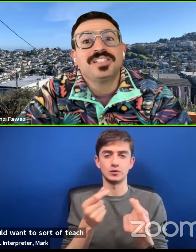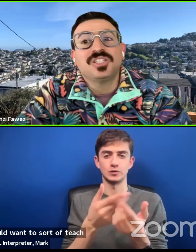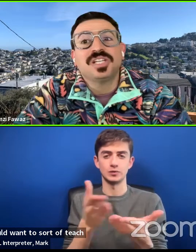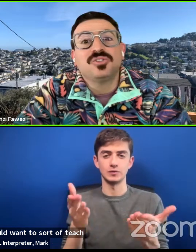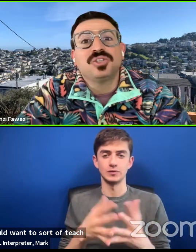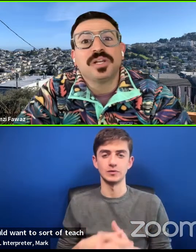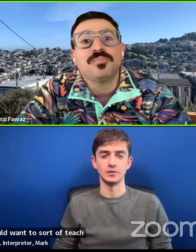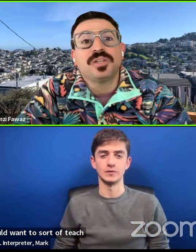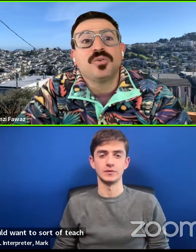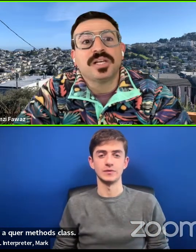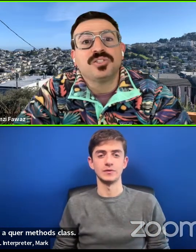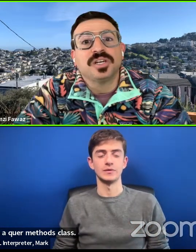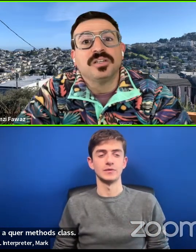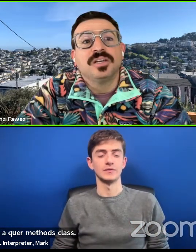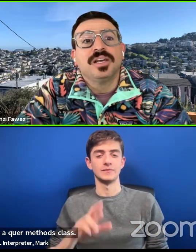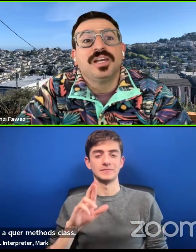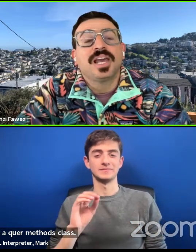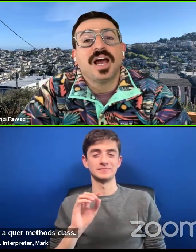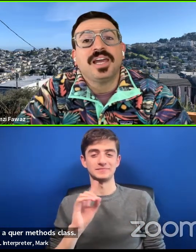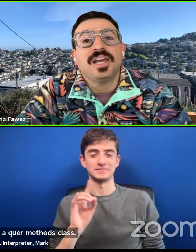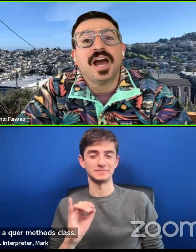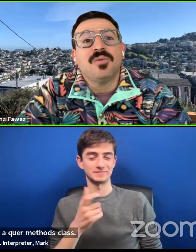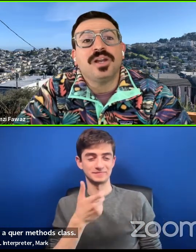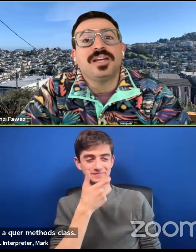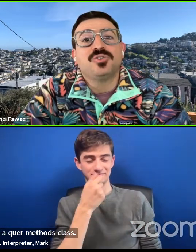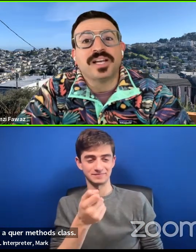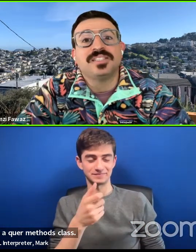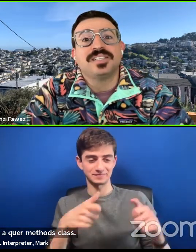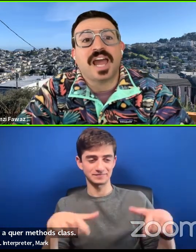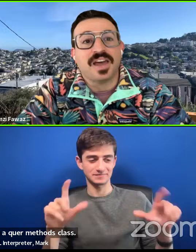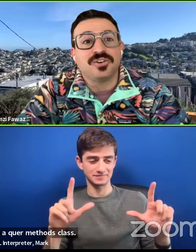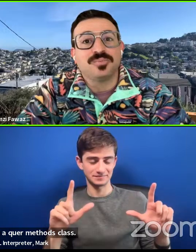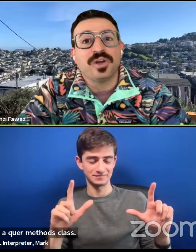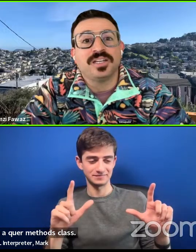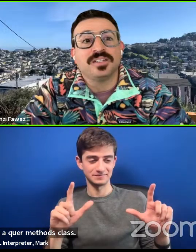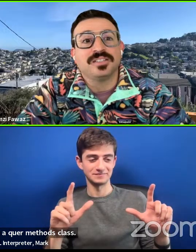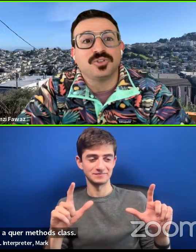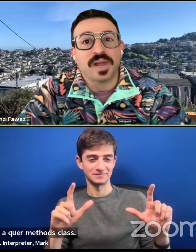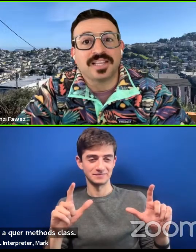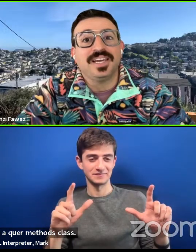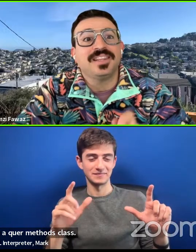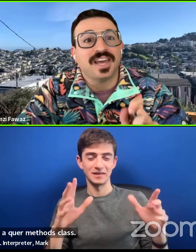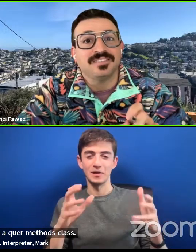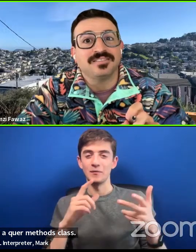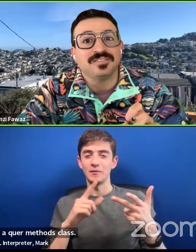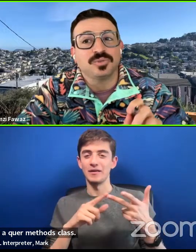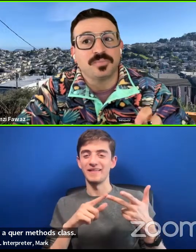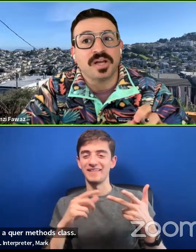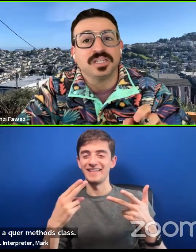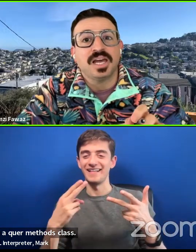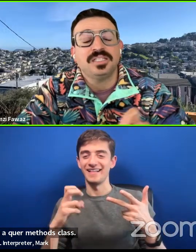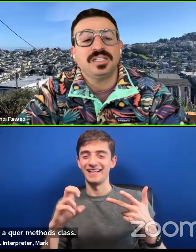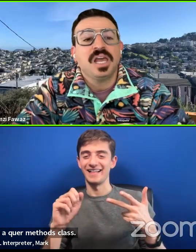Oh, that's such an interesting way to put the question. Can I, I want to address Heather's point directly and then respond to that.